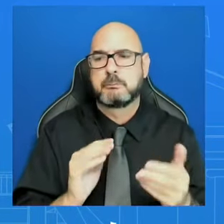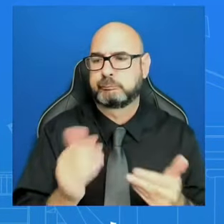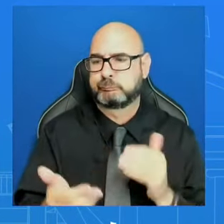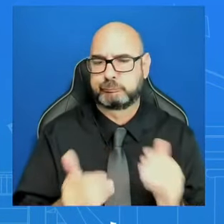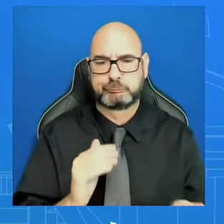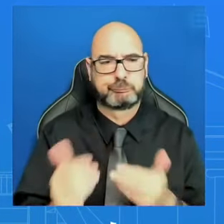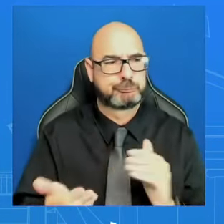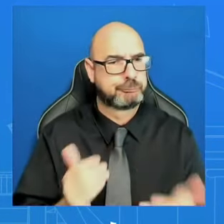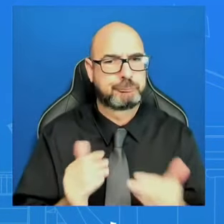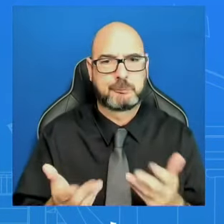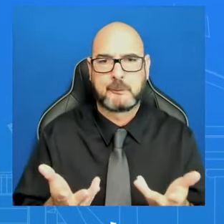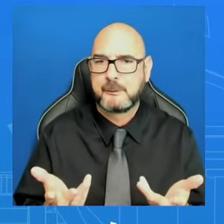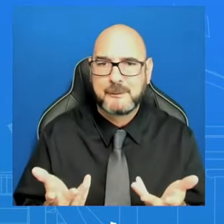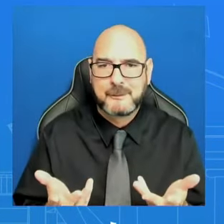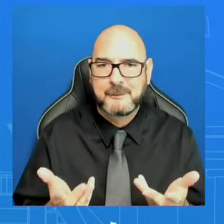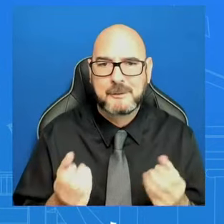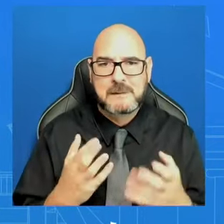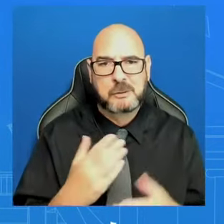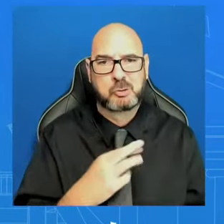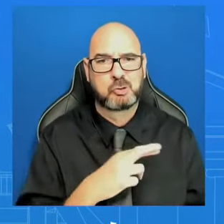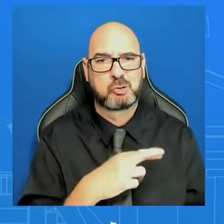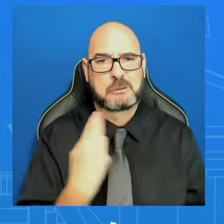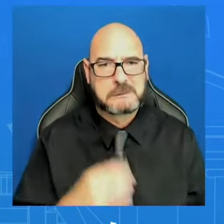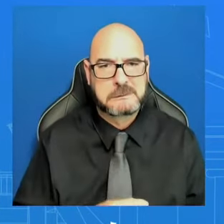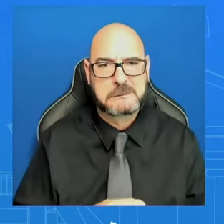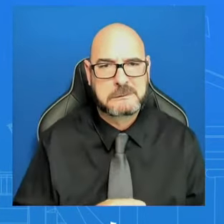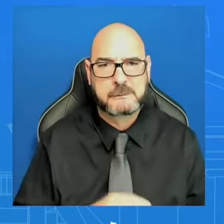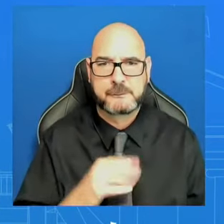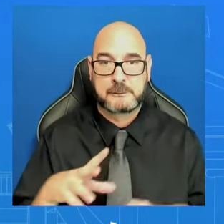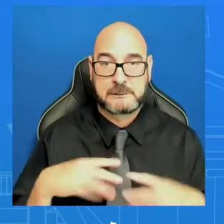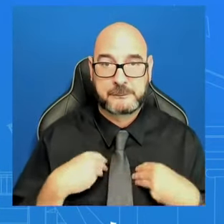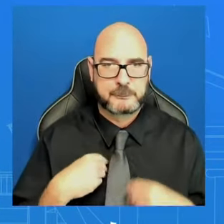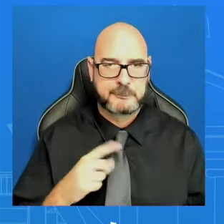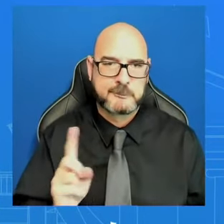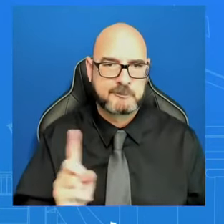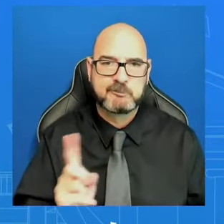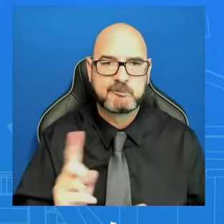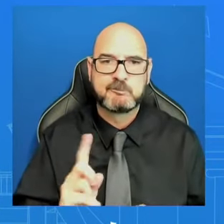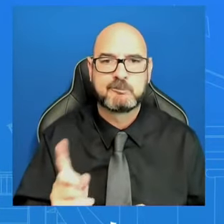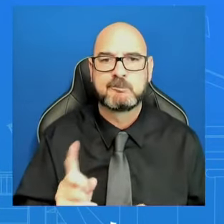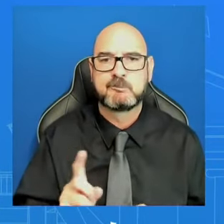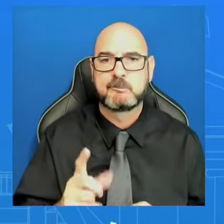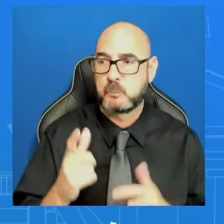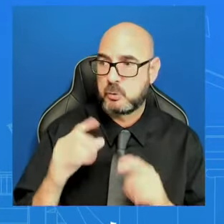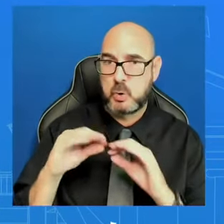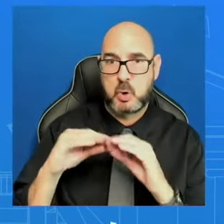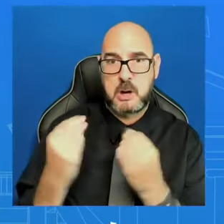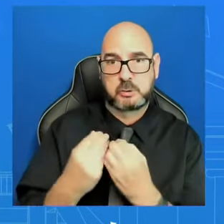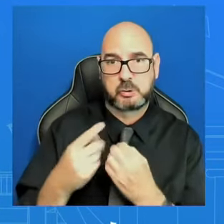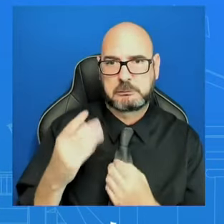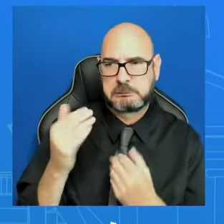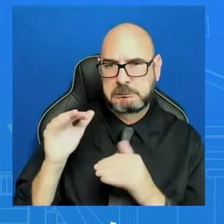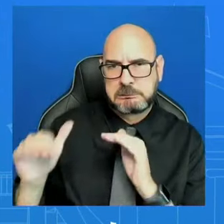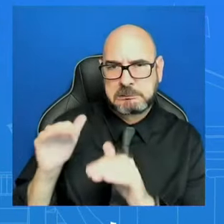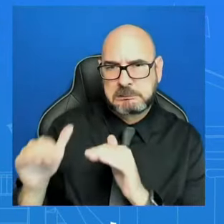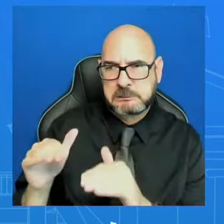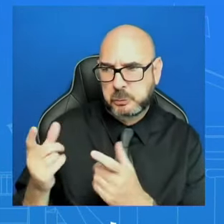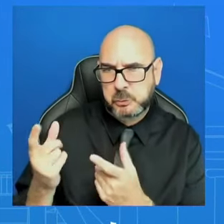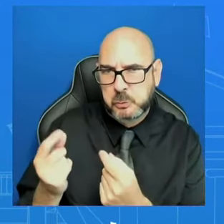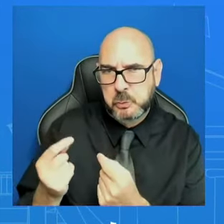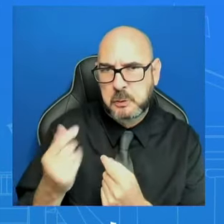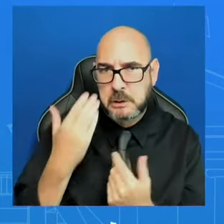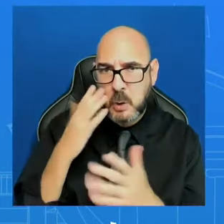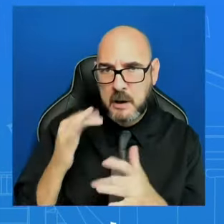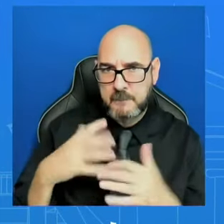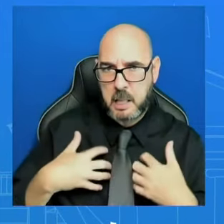Now we have certain aid organizations that are reconsidering whether they're even going to be able to continue operations in Gaza while famine looms.